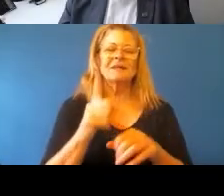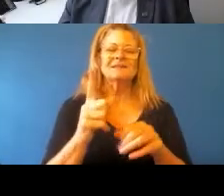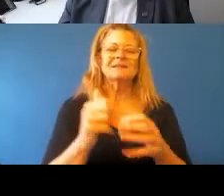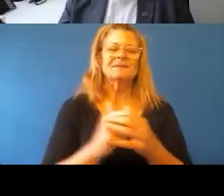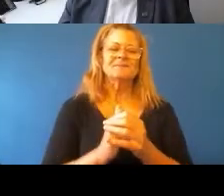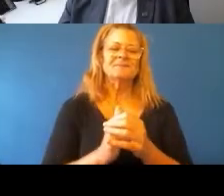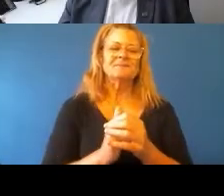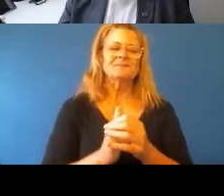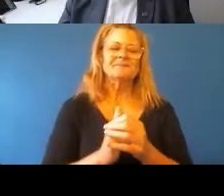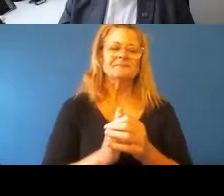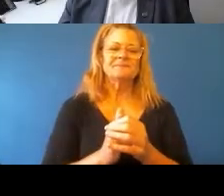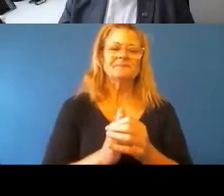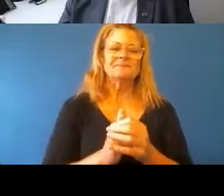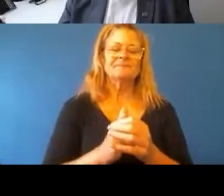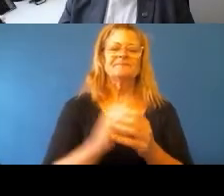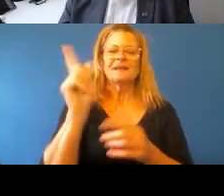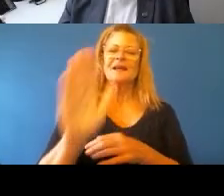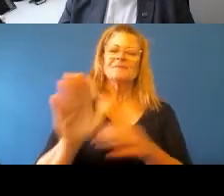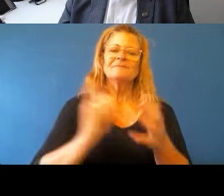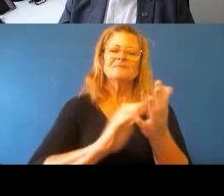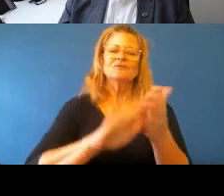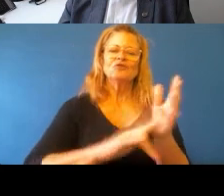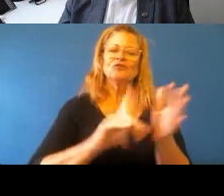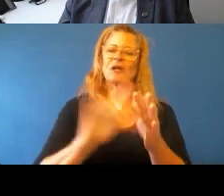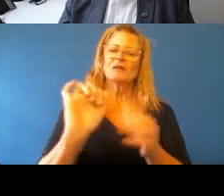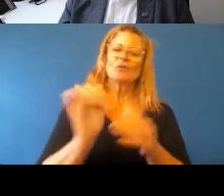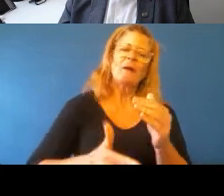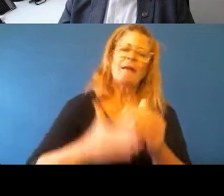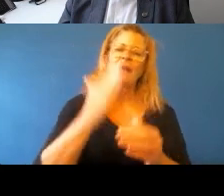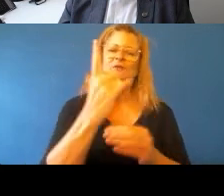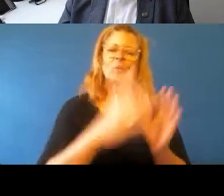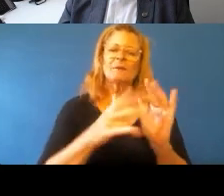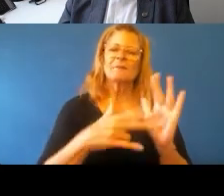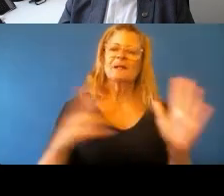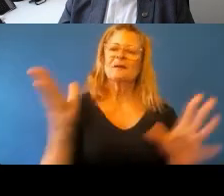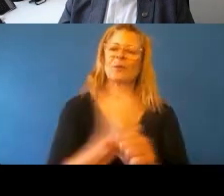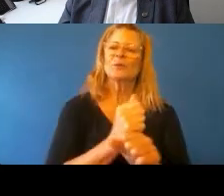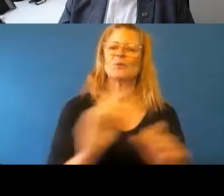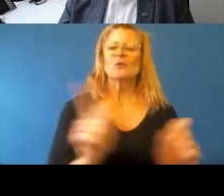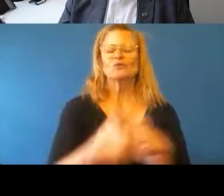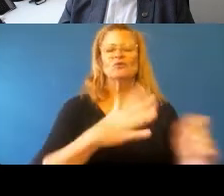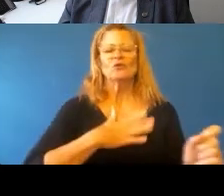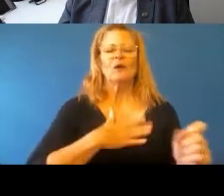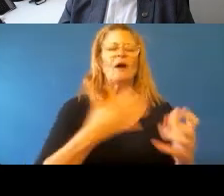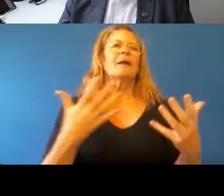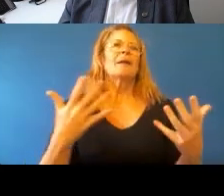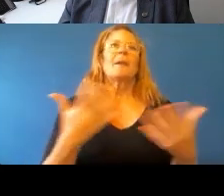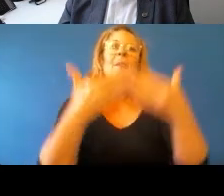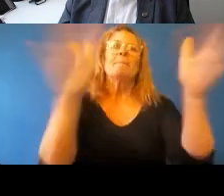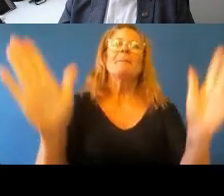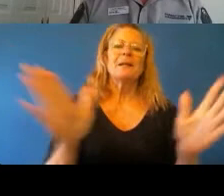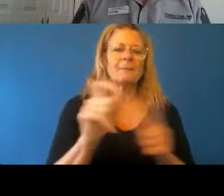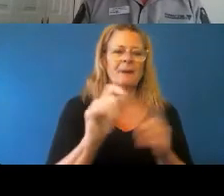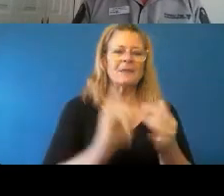Let's go to Shane for some, what's your final one minute wrap up? What's the message you'd like the public